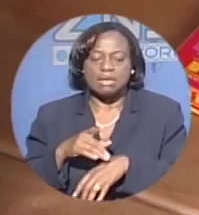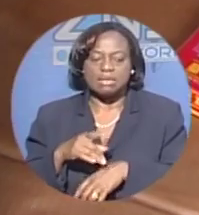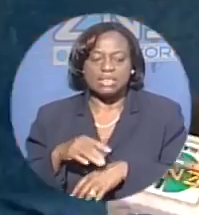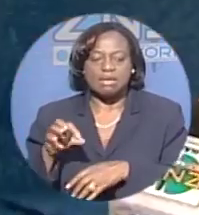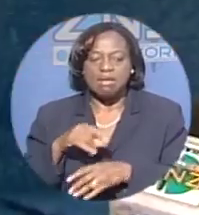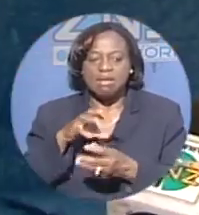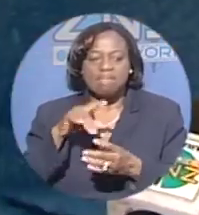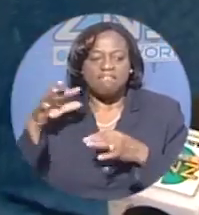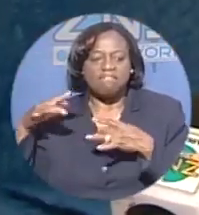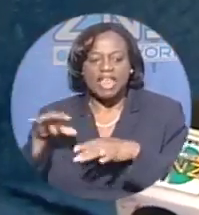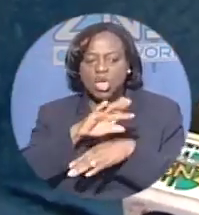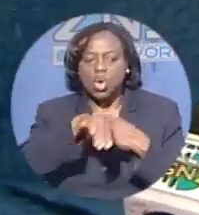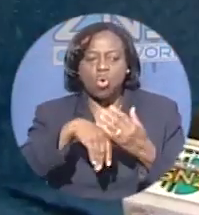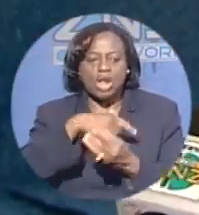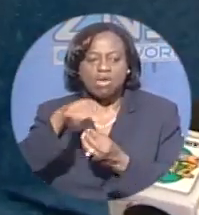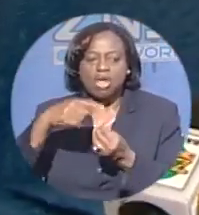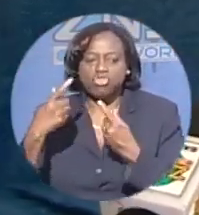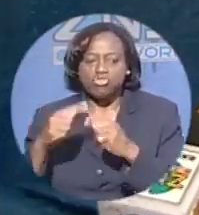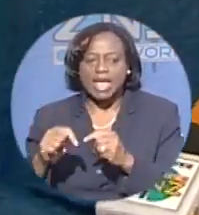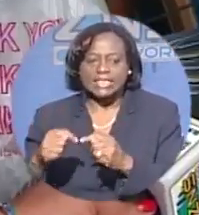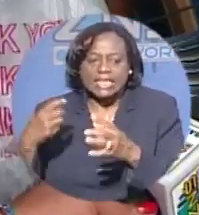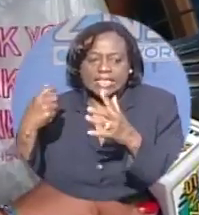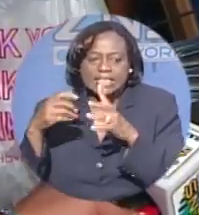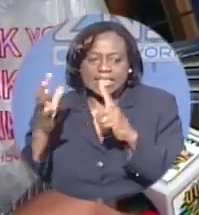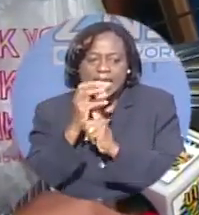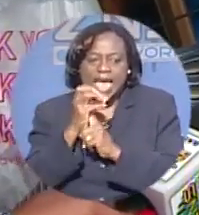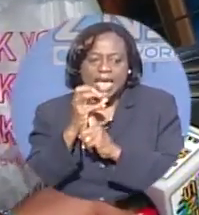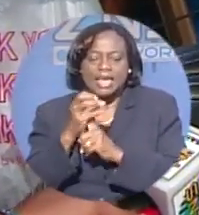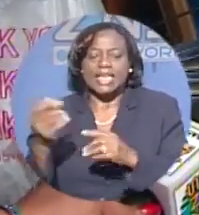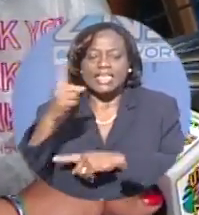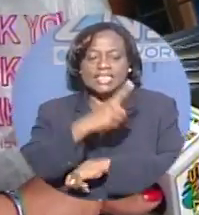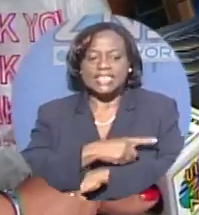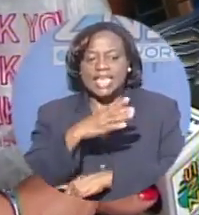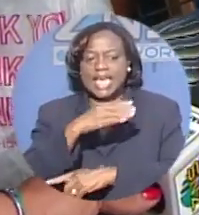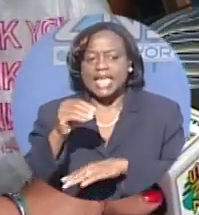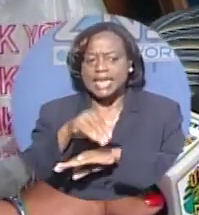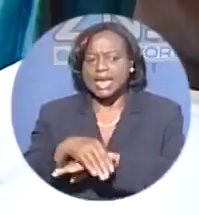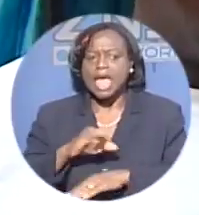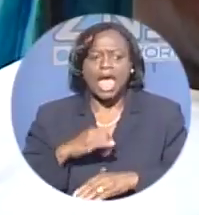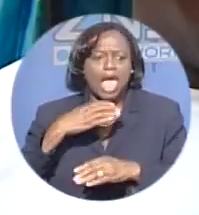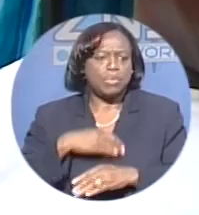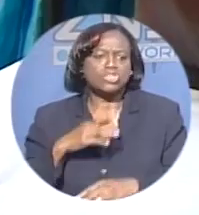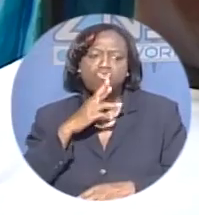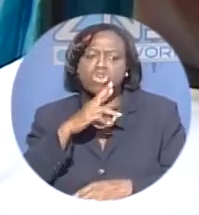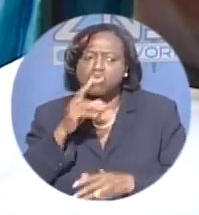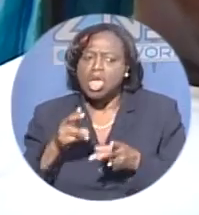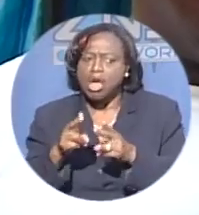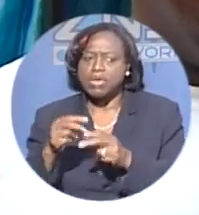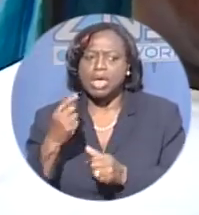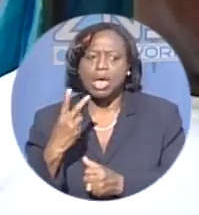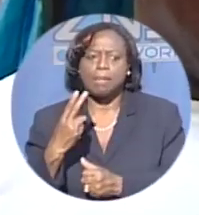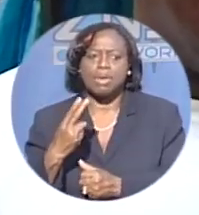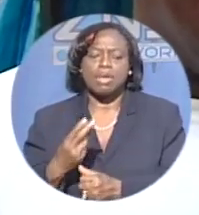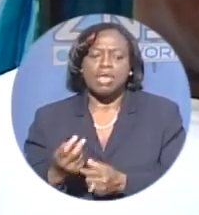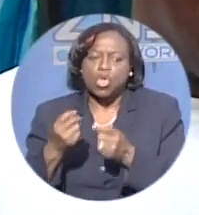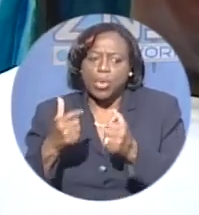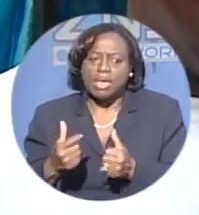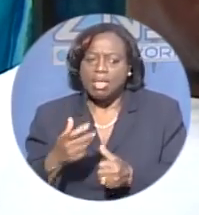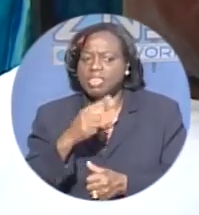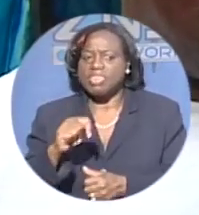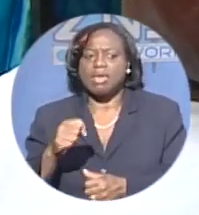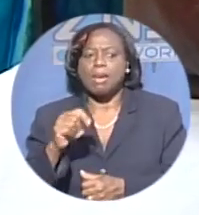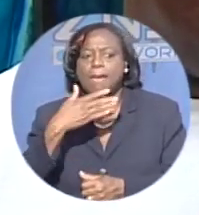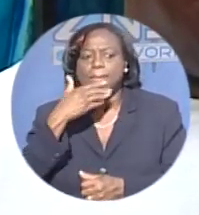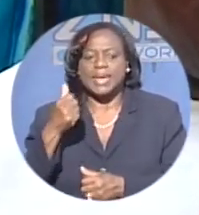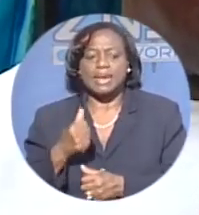all around trying to attack you day and night. I wish they would really, really hurry now. The quicker the better, but we got to wait until they say it's time